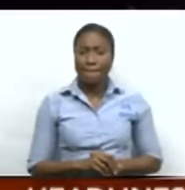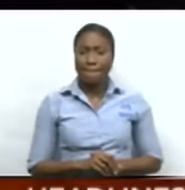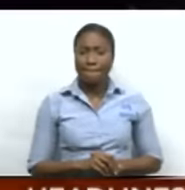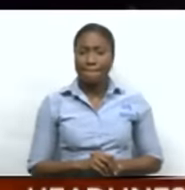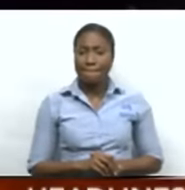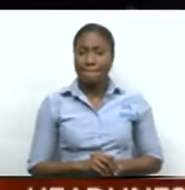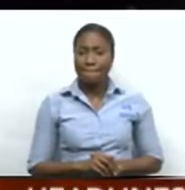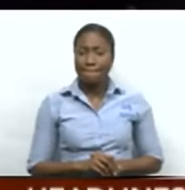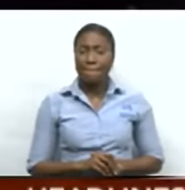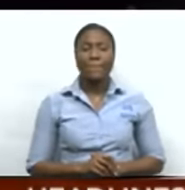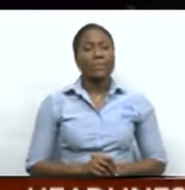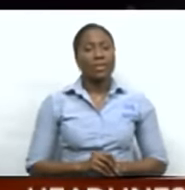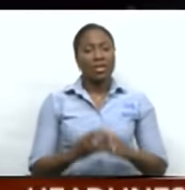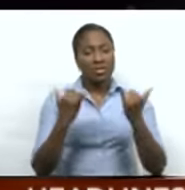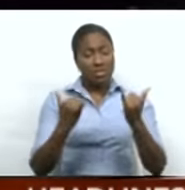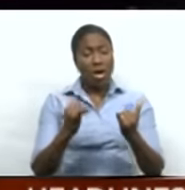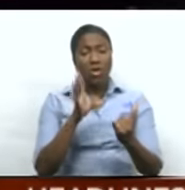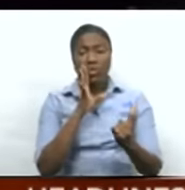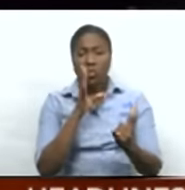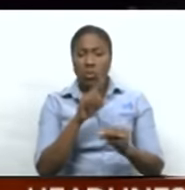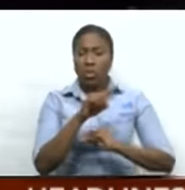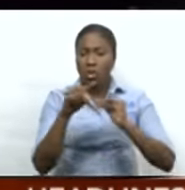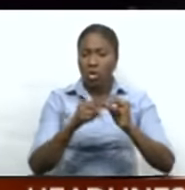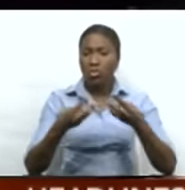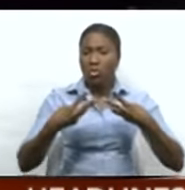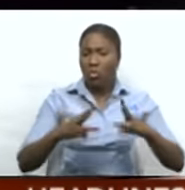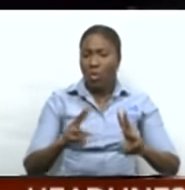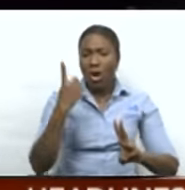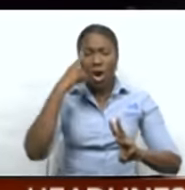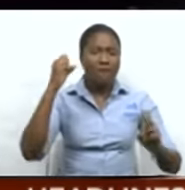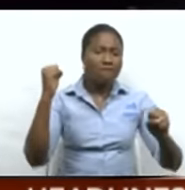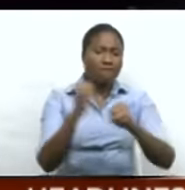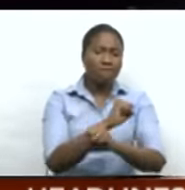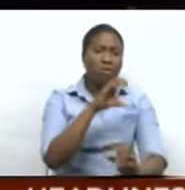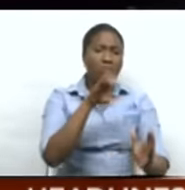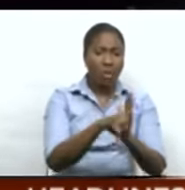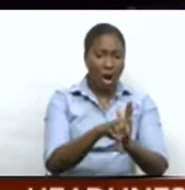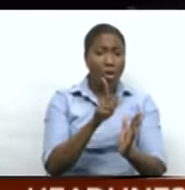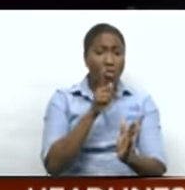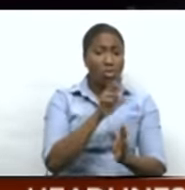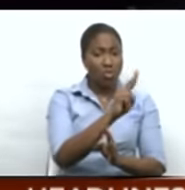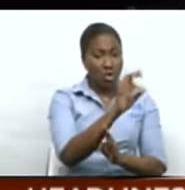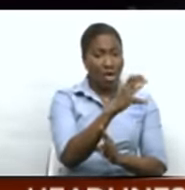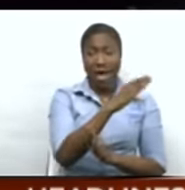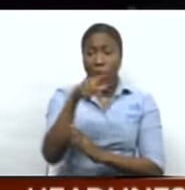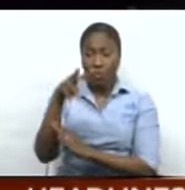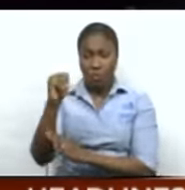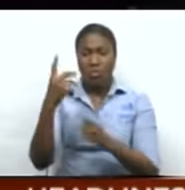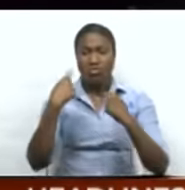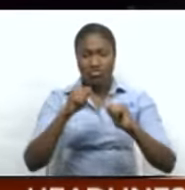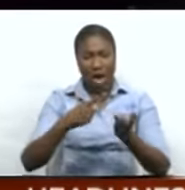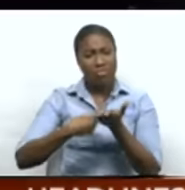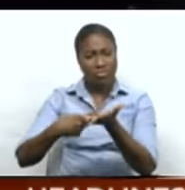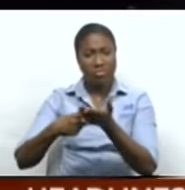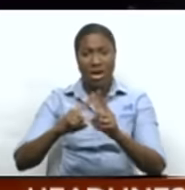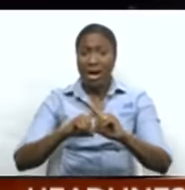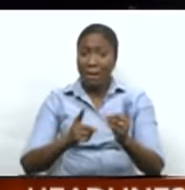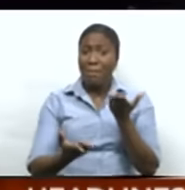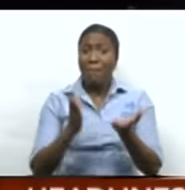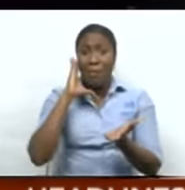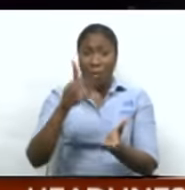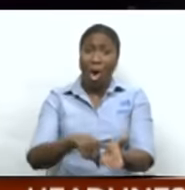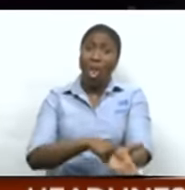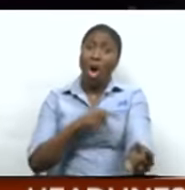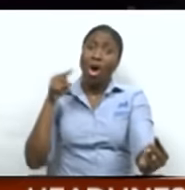The anti-crime talks between the government and the opposition may take a little longer to kick off. The opposition is now confirming to